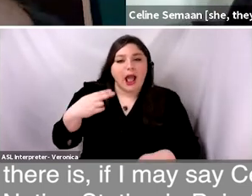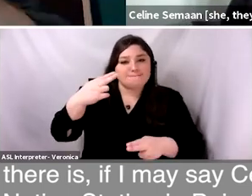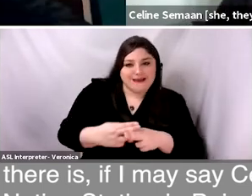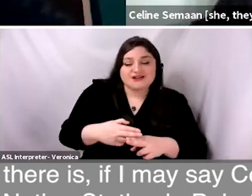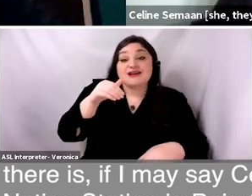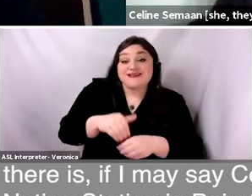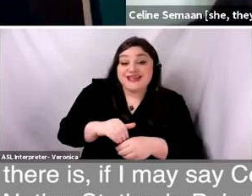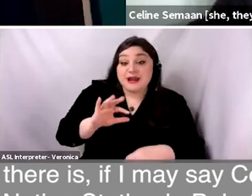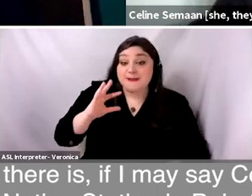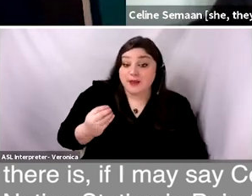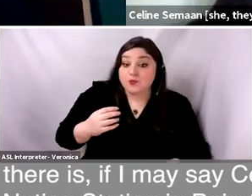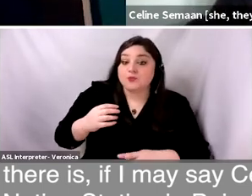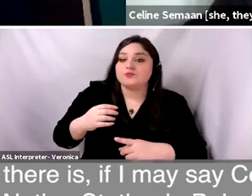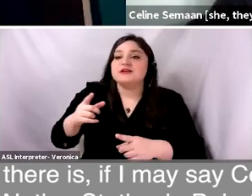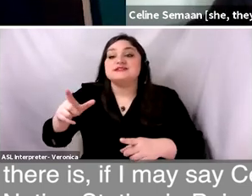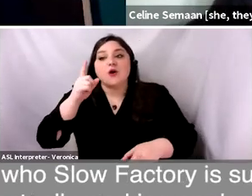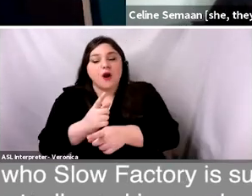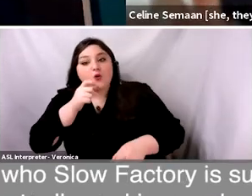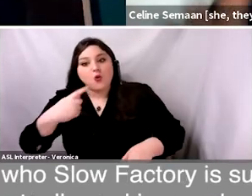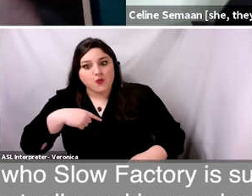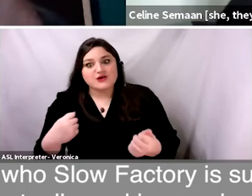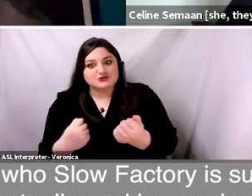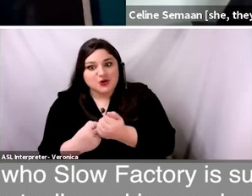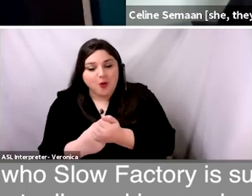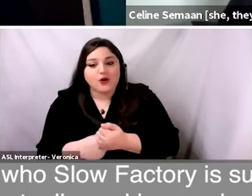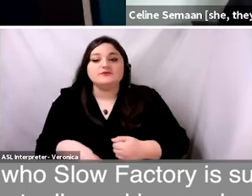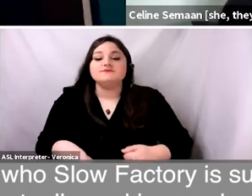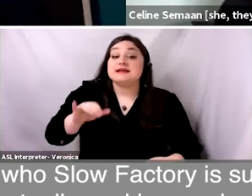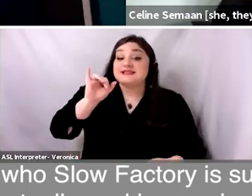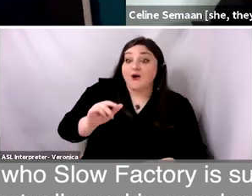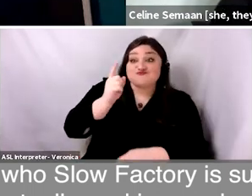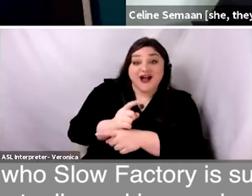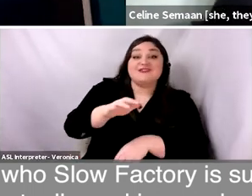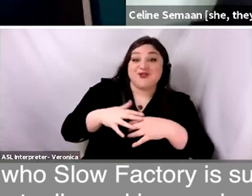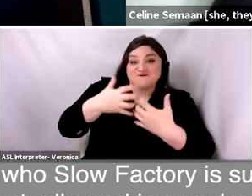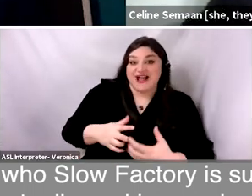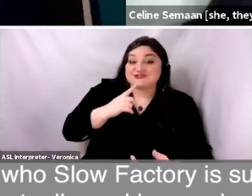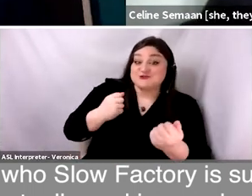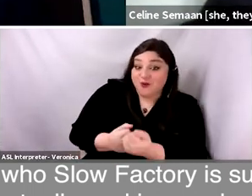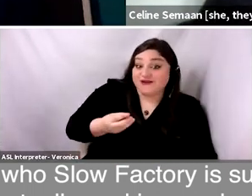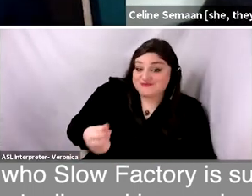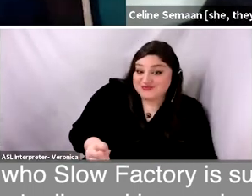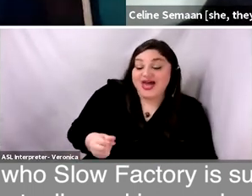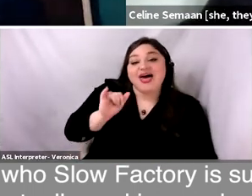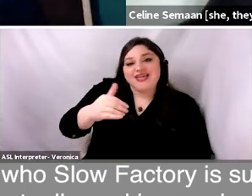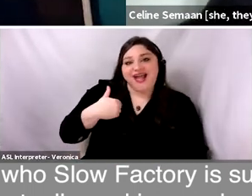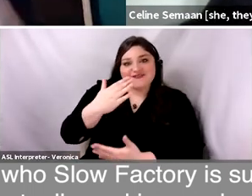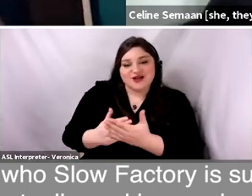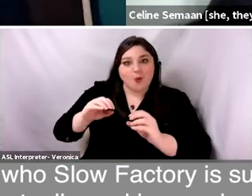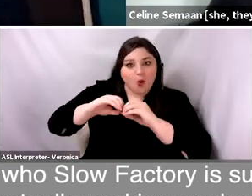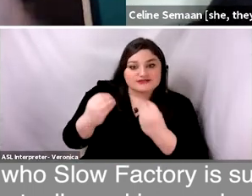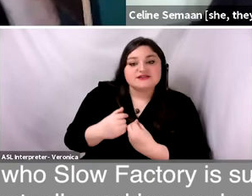Nation Station in Beirut, who are working on supporting, who Slow Factory is supporting, who are